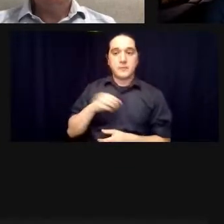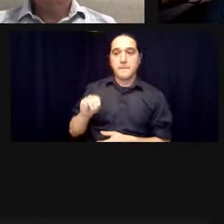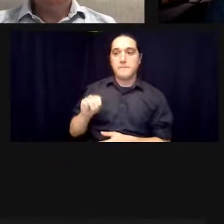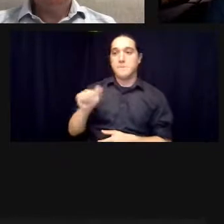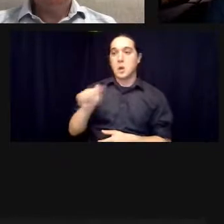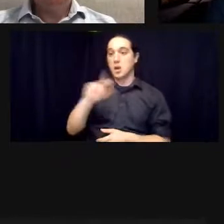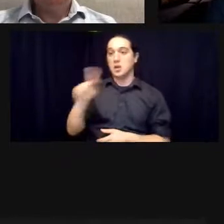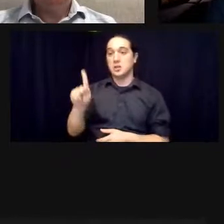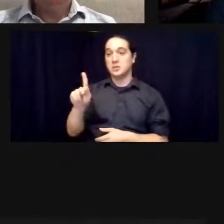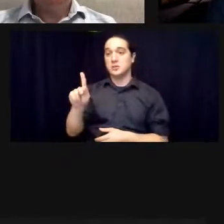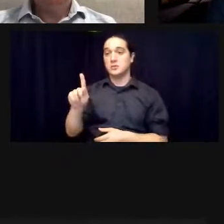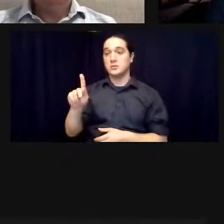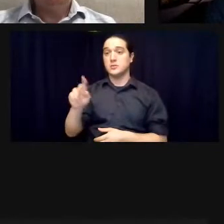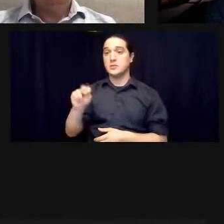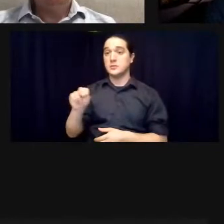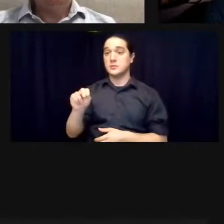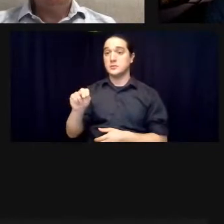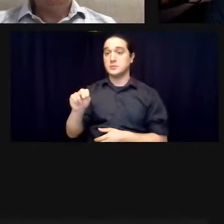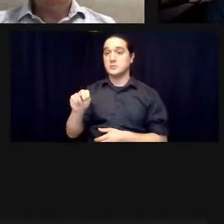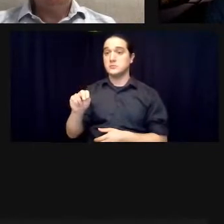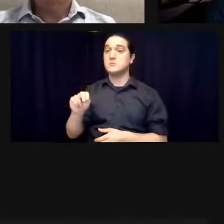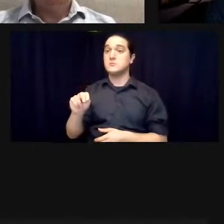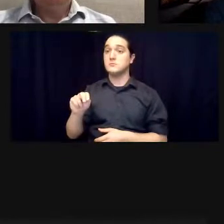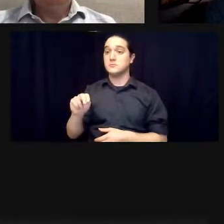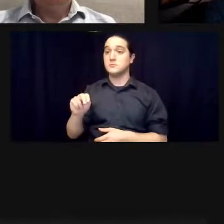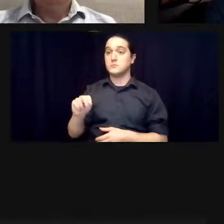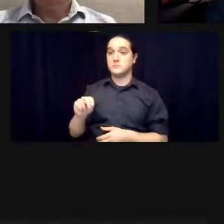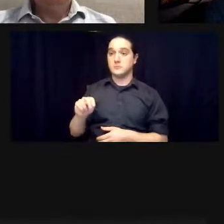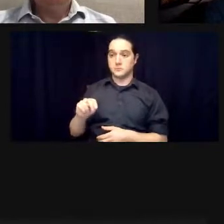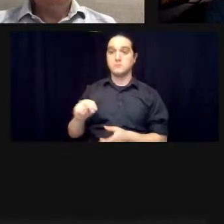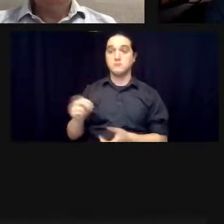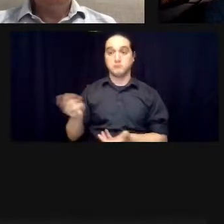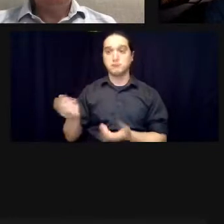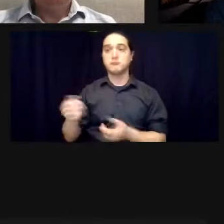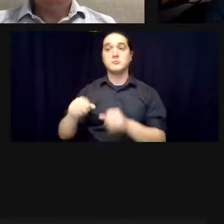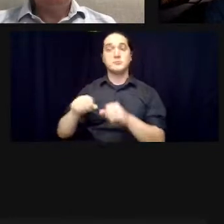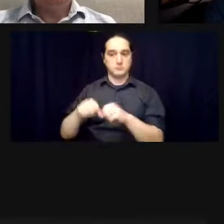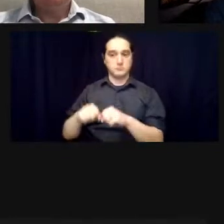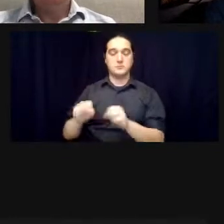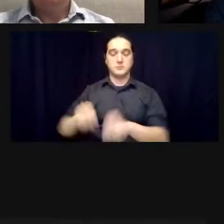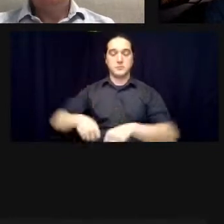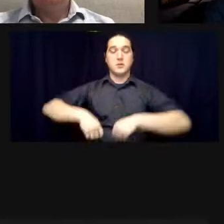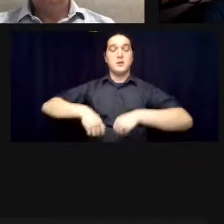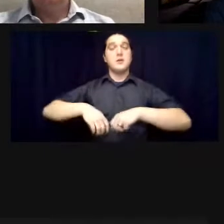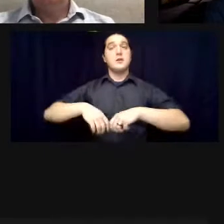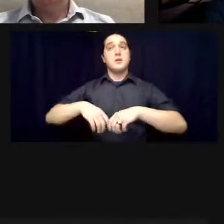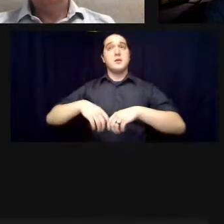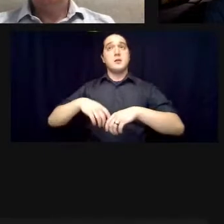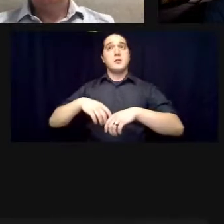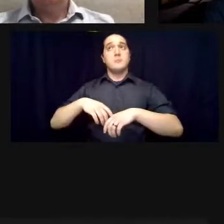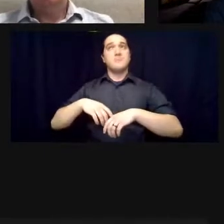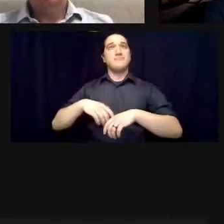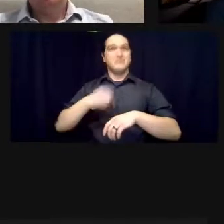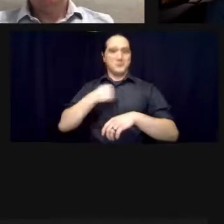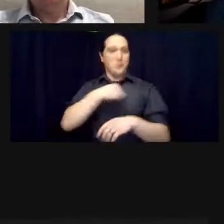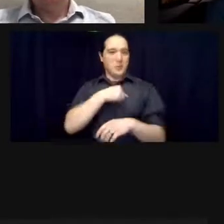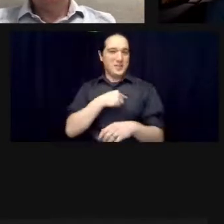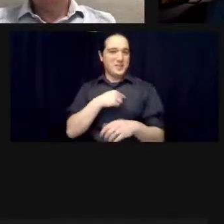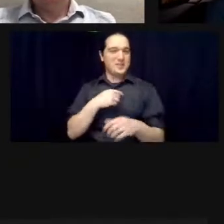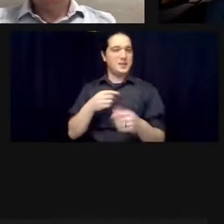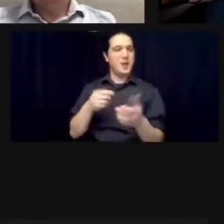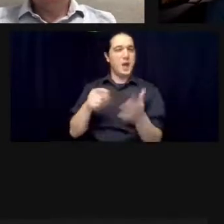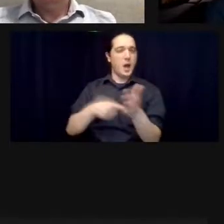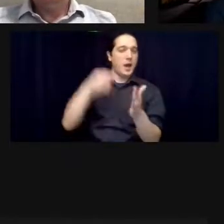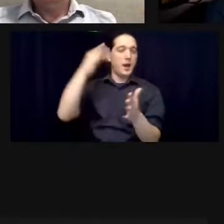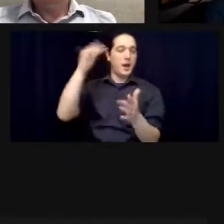he's doing great uh he's enjoying his his 90s he's he he can be sharp as attack